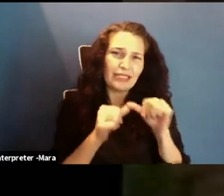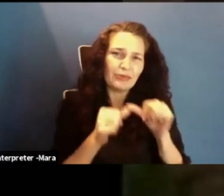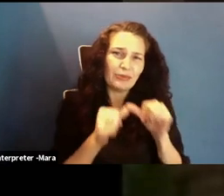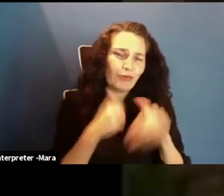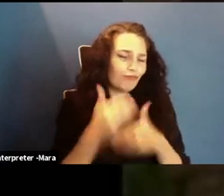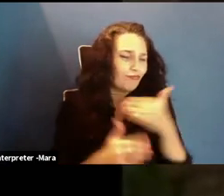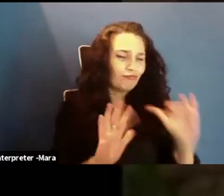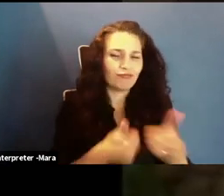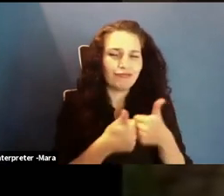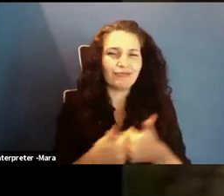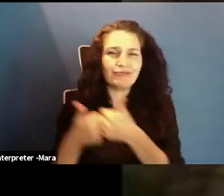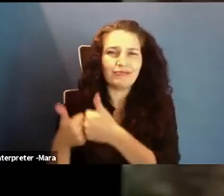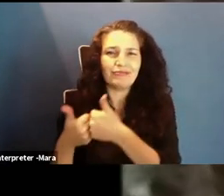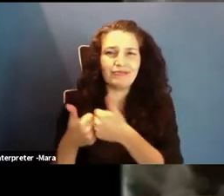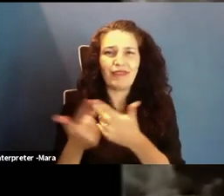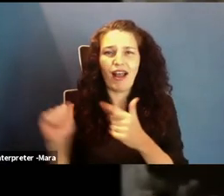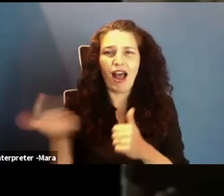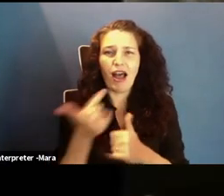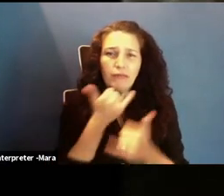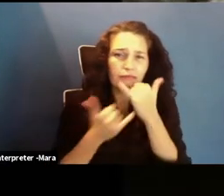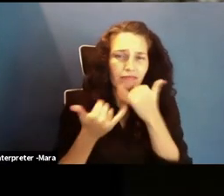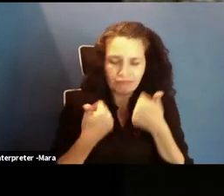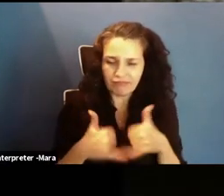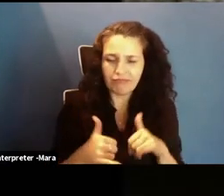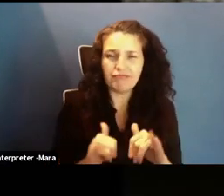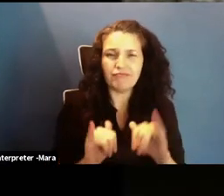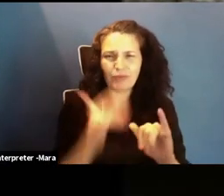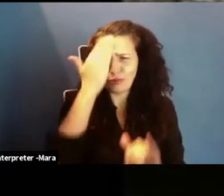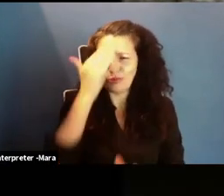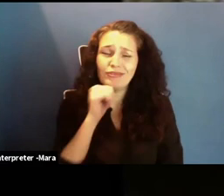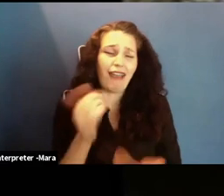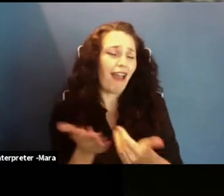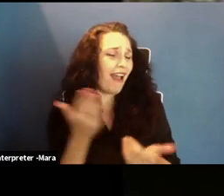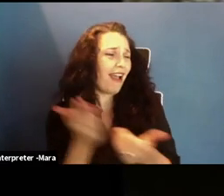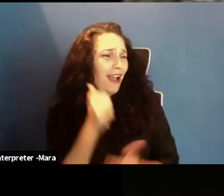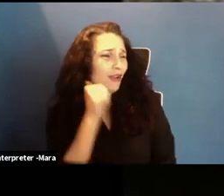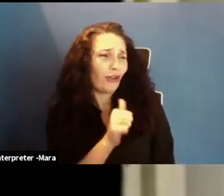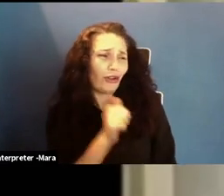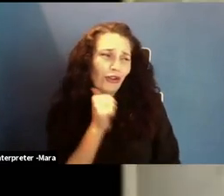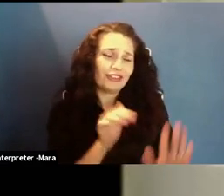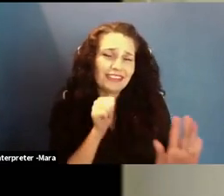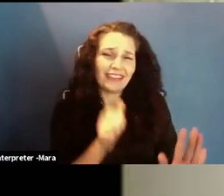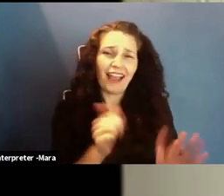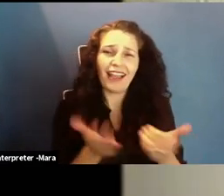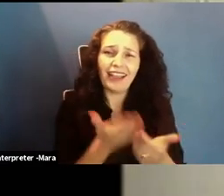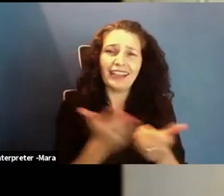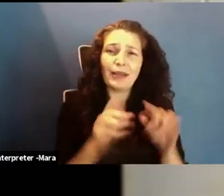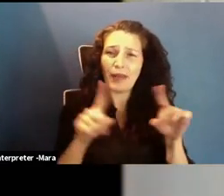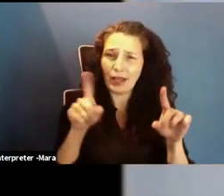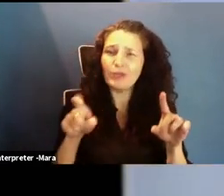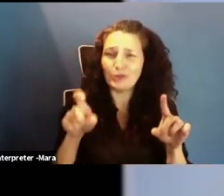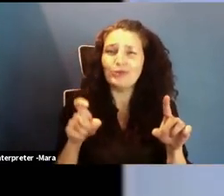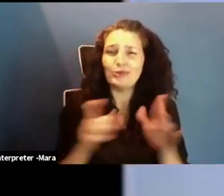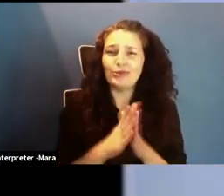Bending with the brakes. No, it isn't easy, girl. It's not easy. But you got what